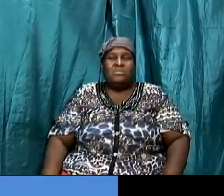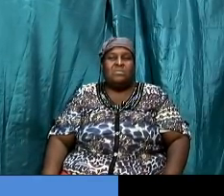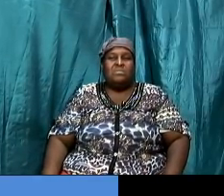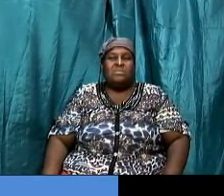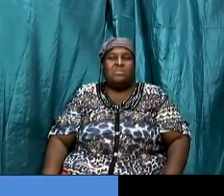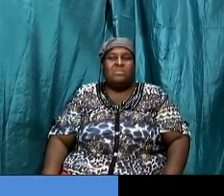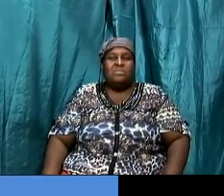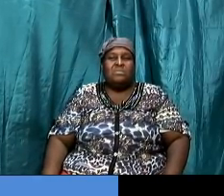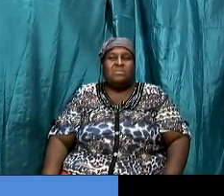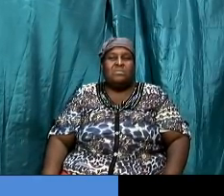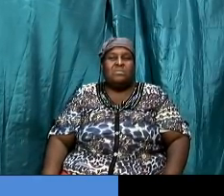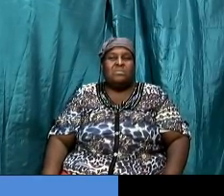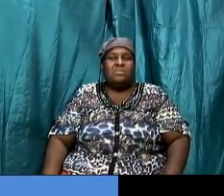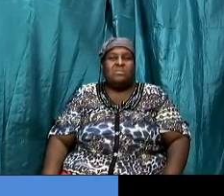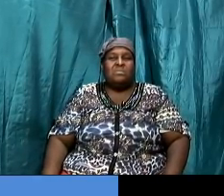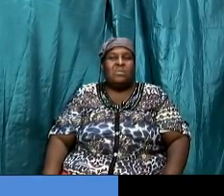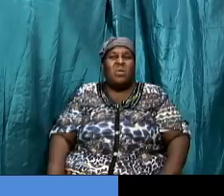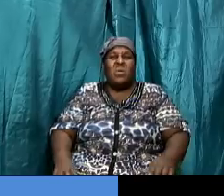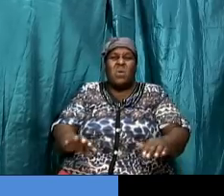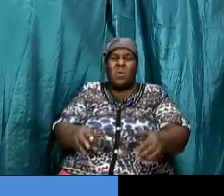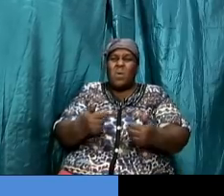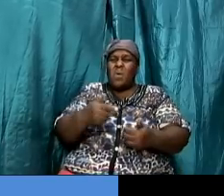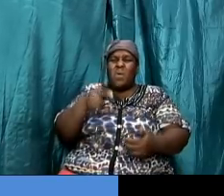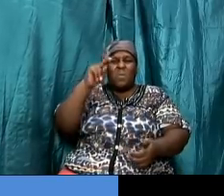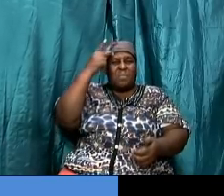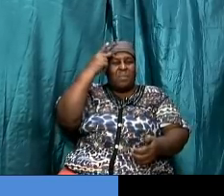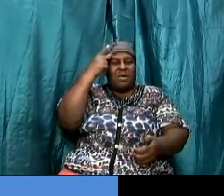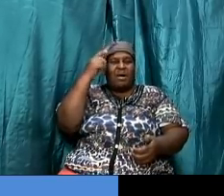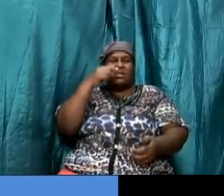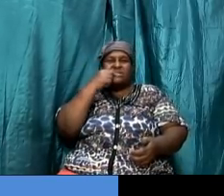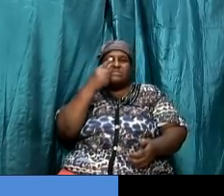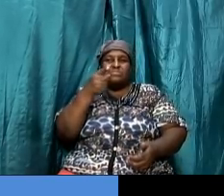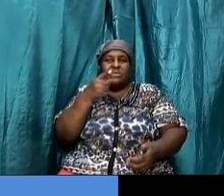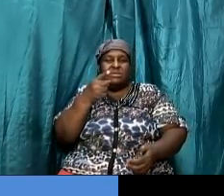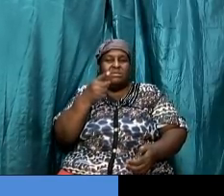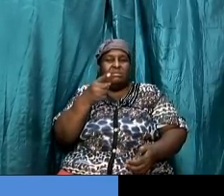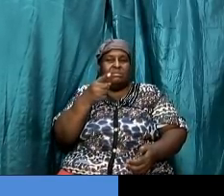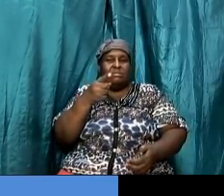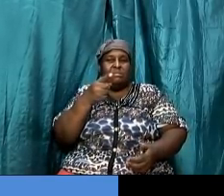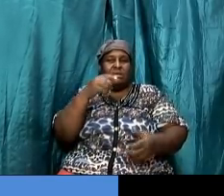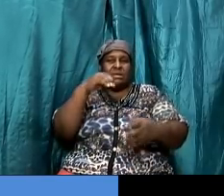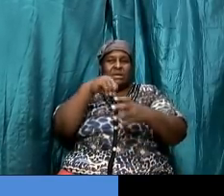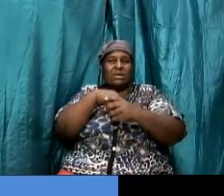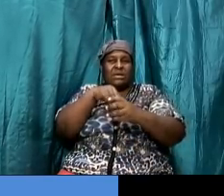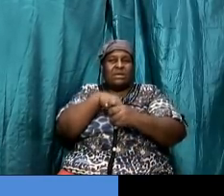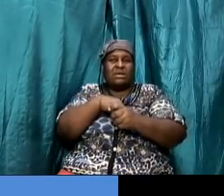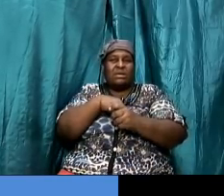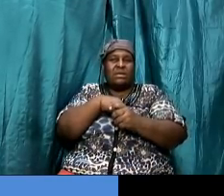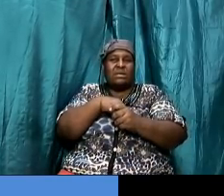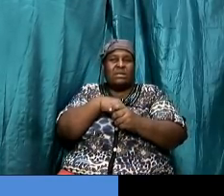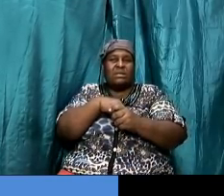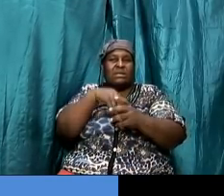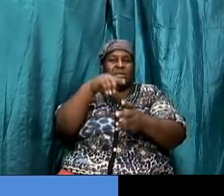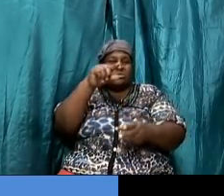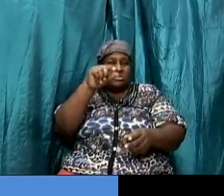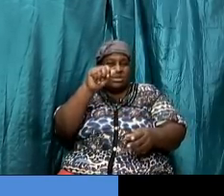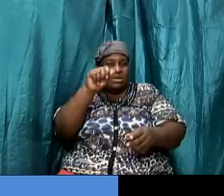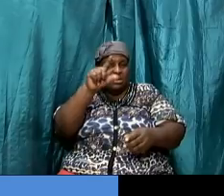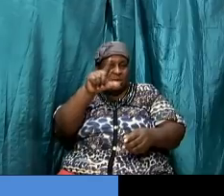now let tell you how paul dealt with the issue in galatian